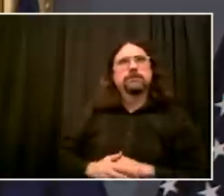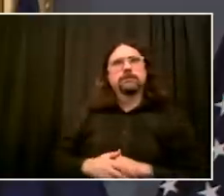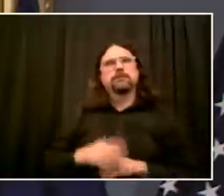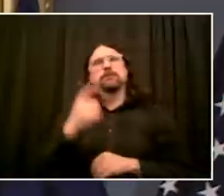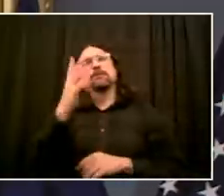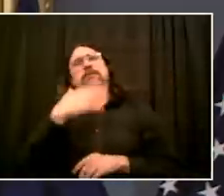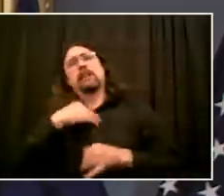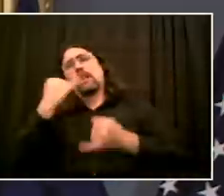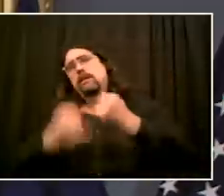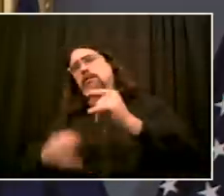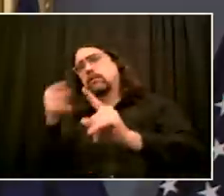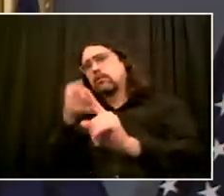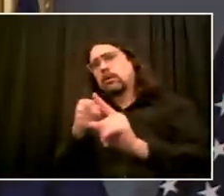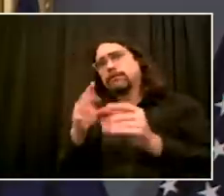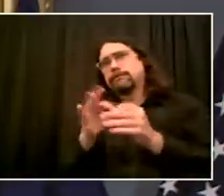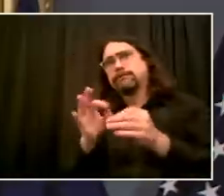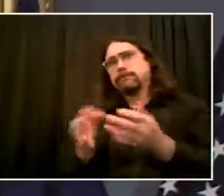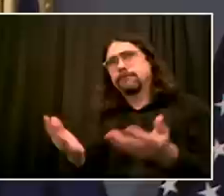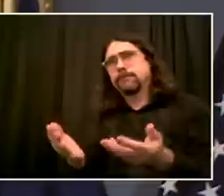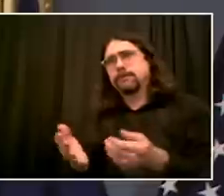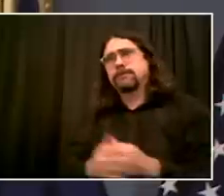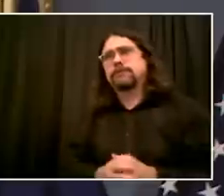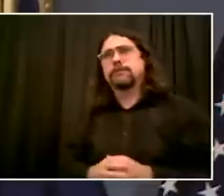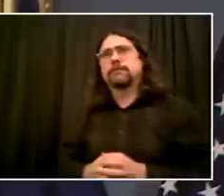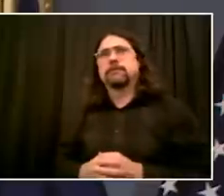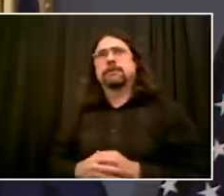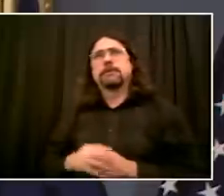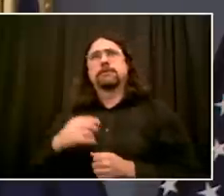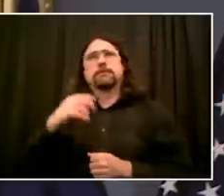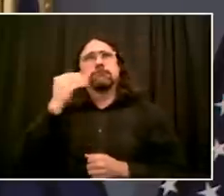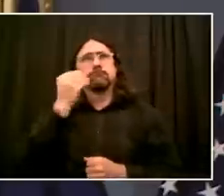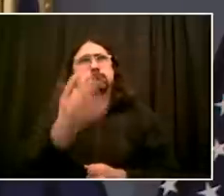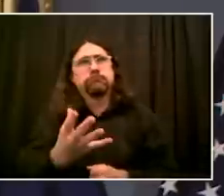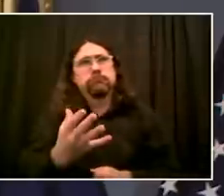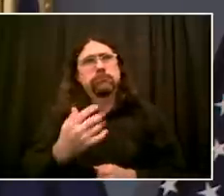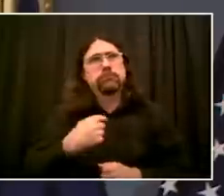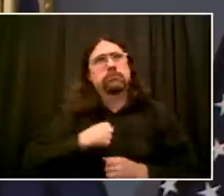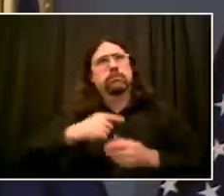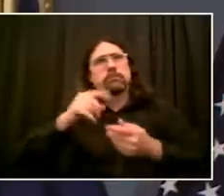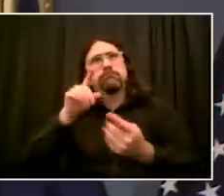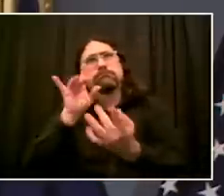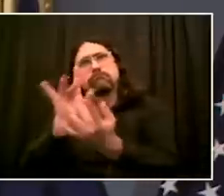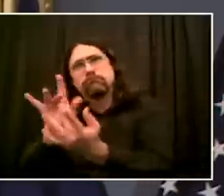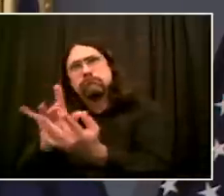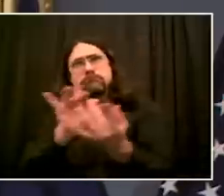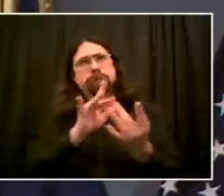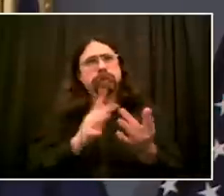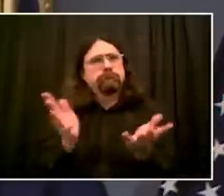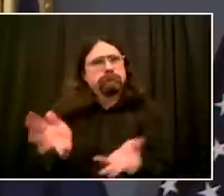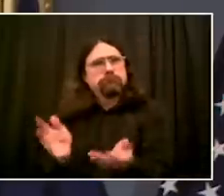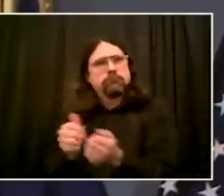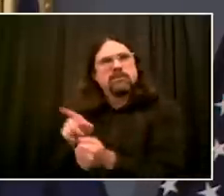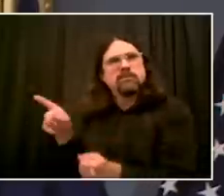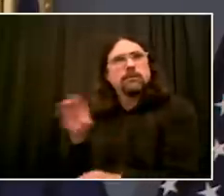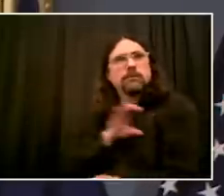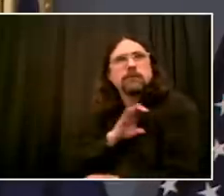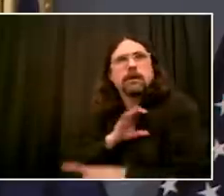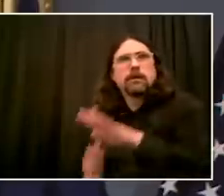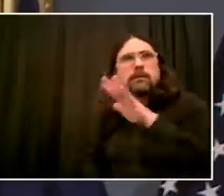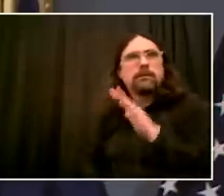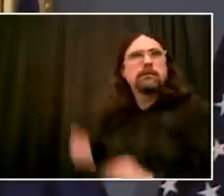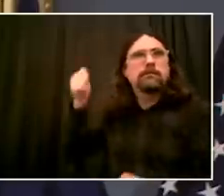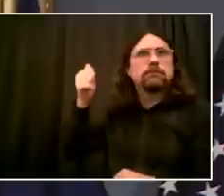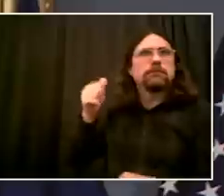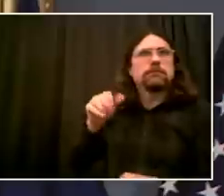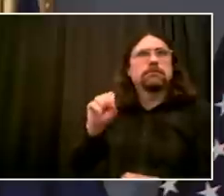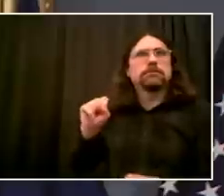And at that point, there were something like 500 protesters out. And I said, Commissioner, if you had to guess at the high point, one single moment